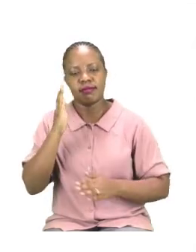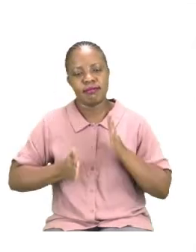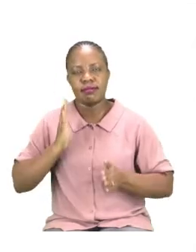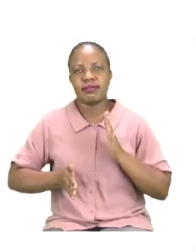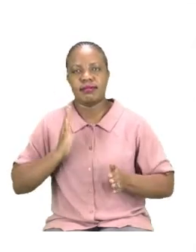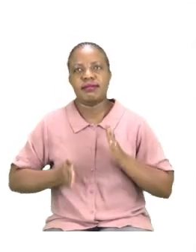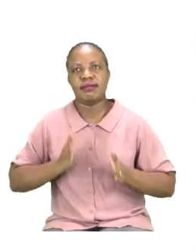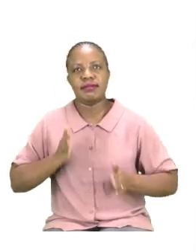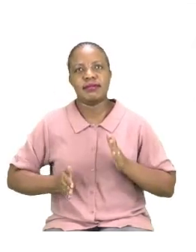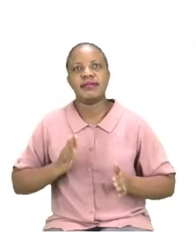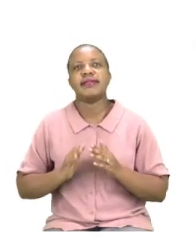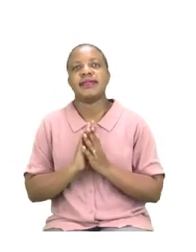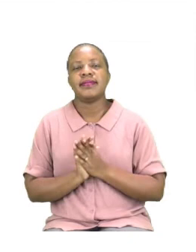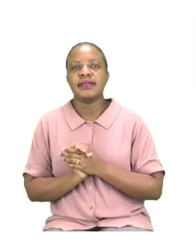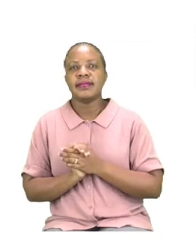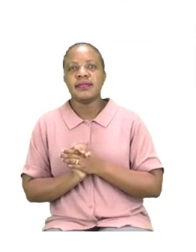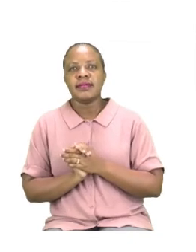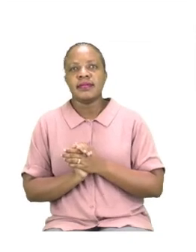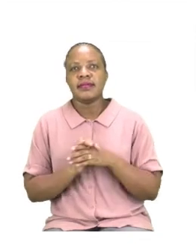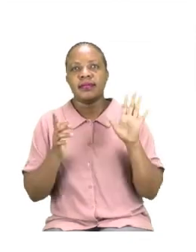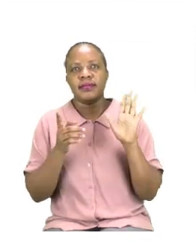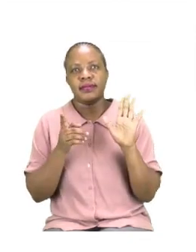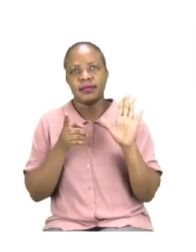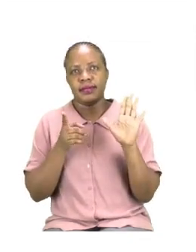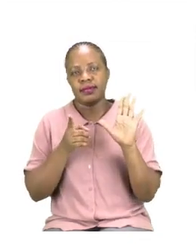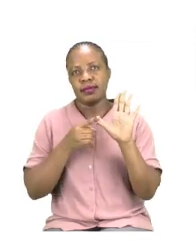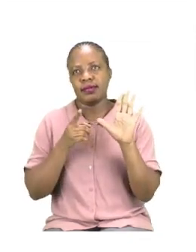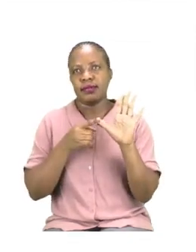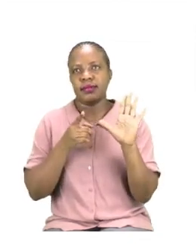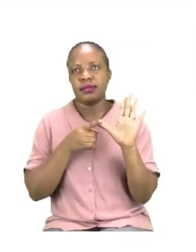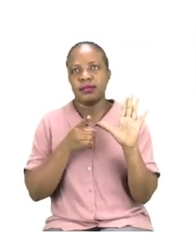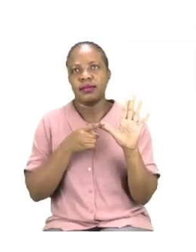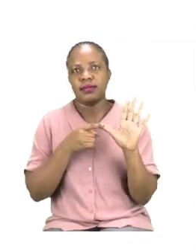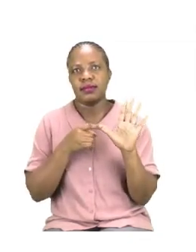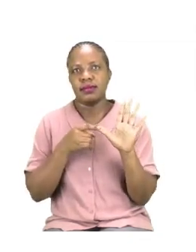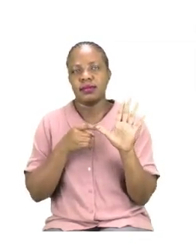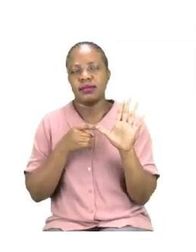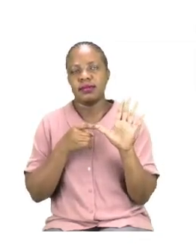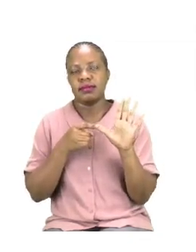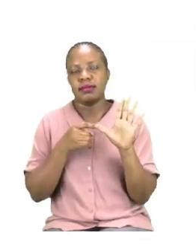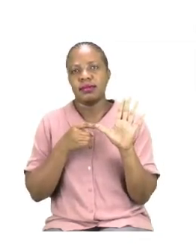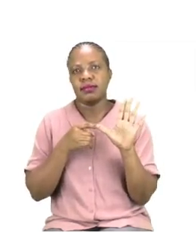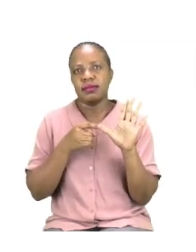Athletics. Very good. Now the next one, we already know it.